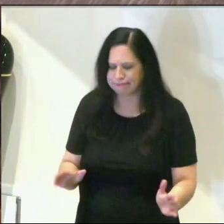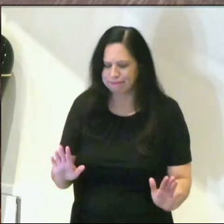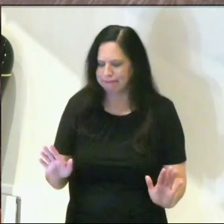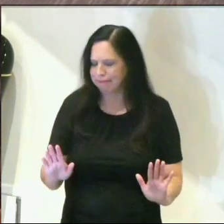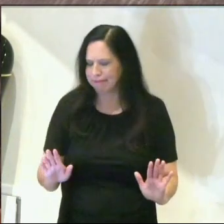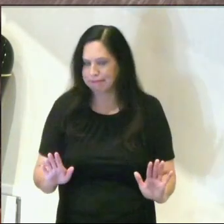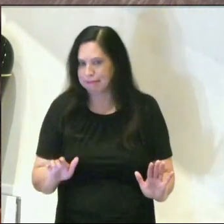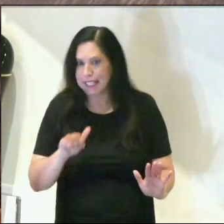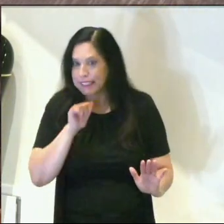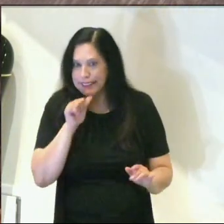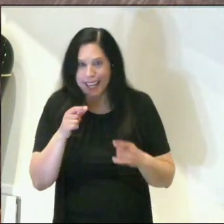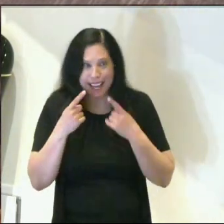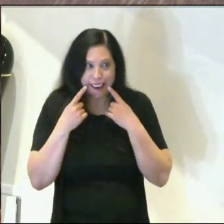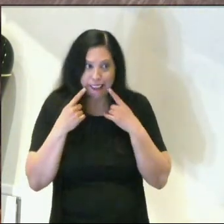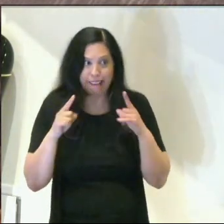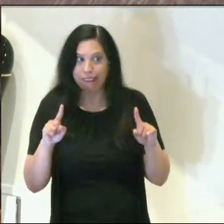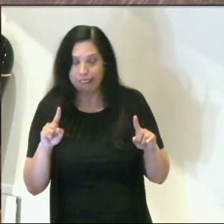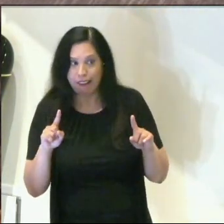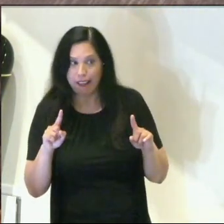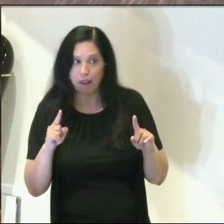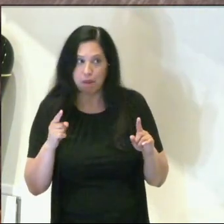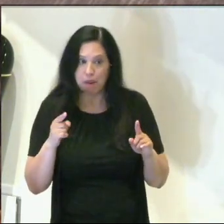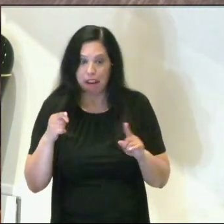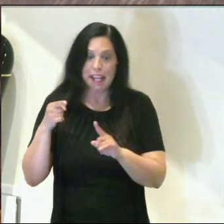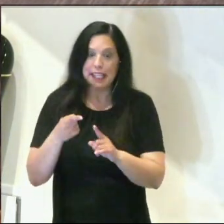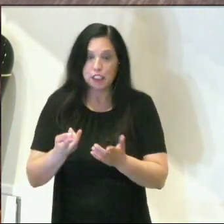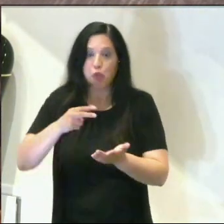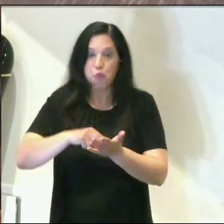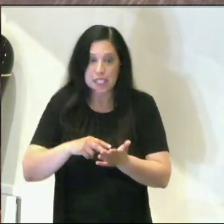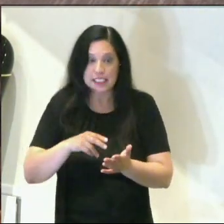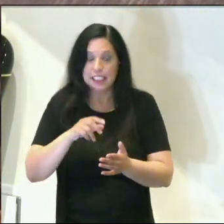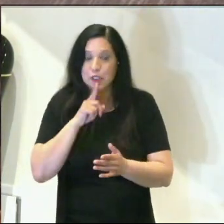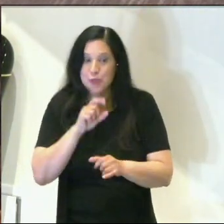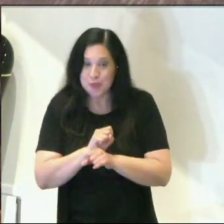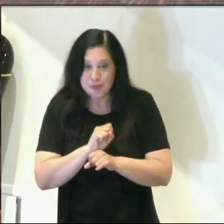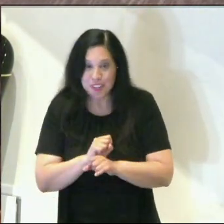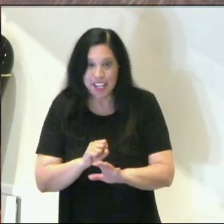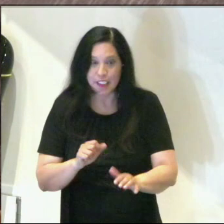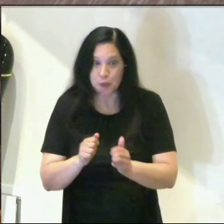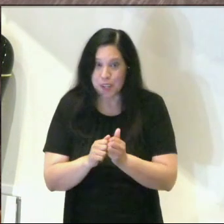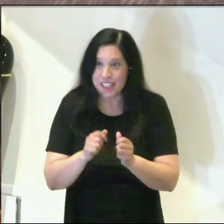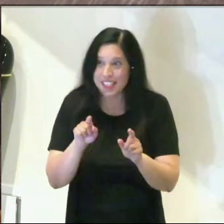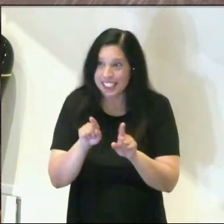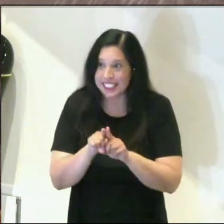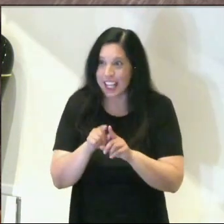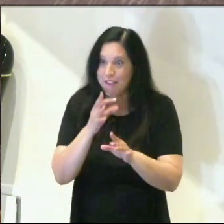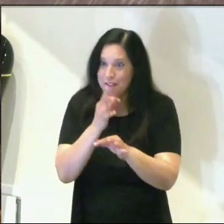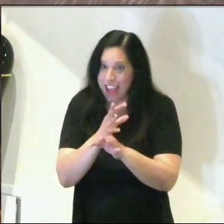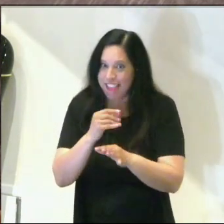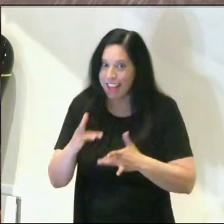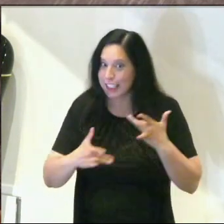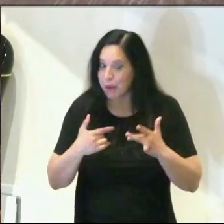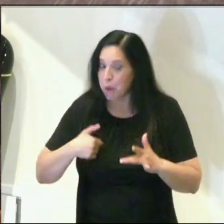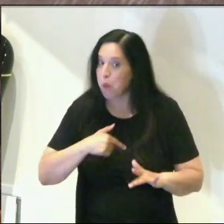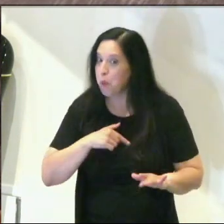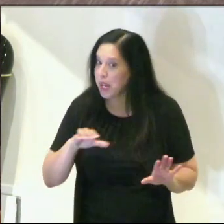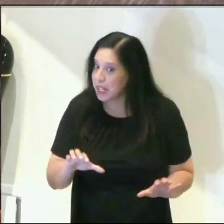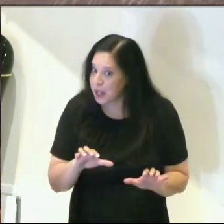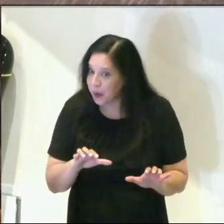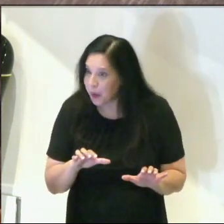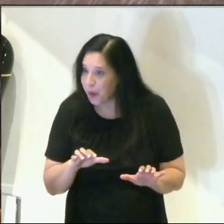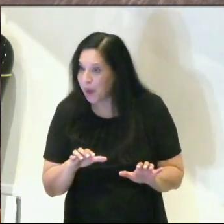did not exclaim, He's risen indeed with the same faith and excitement that you and I would do. And